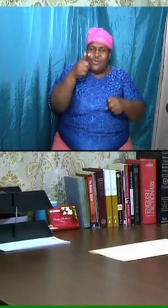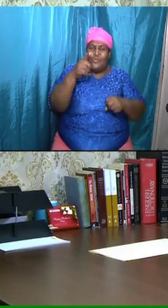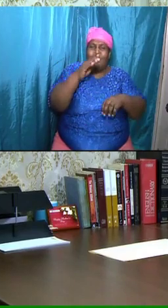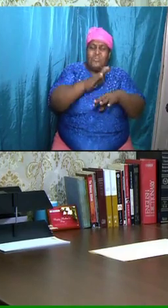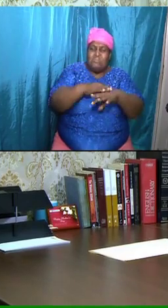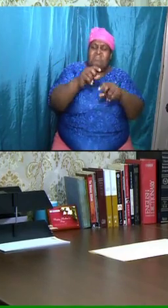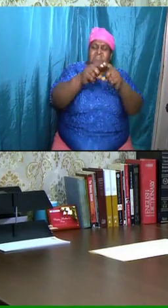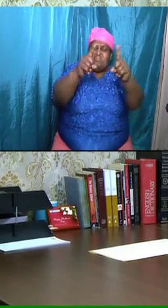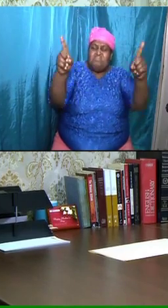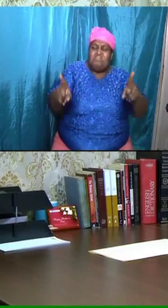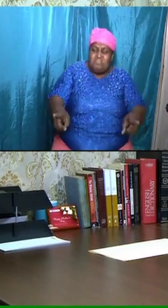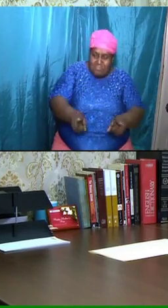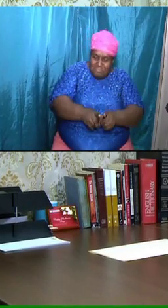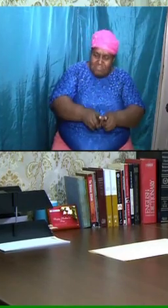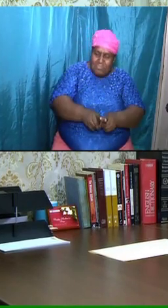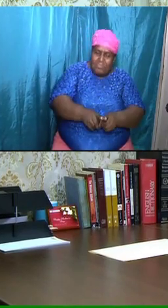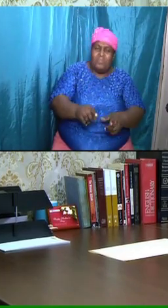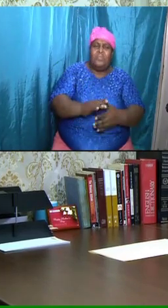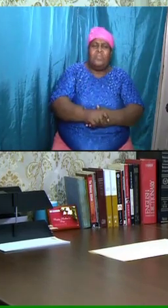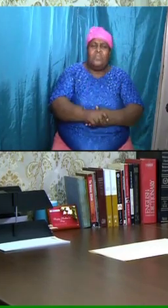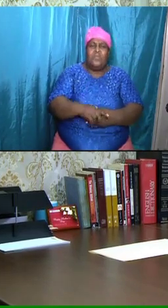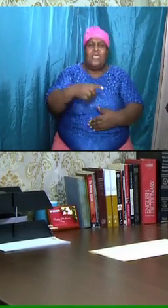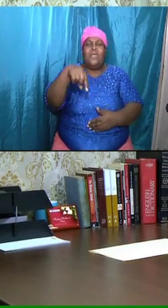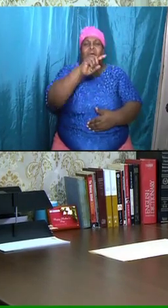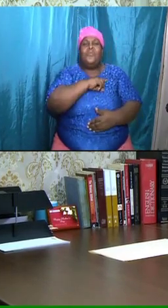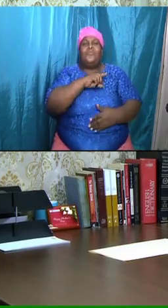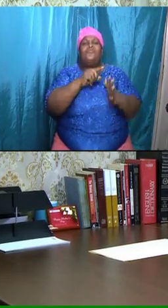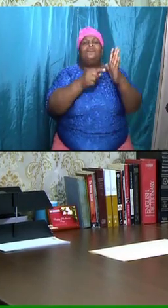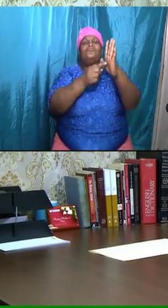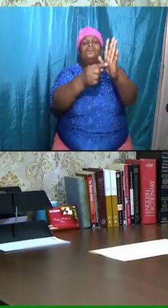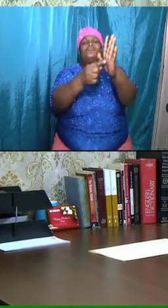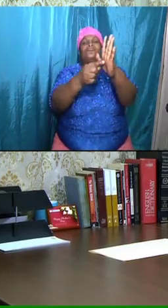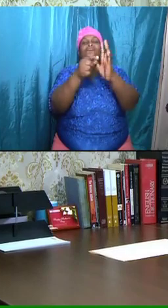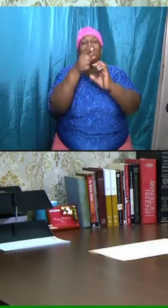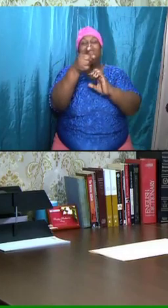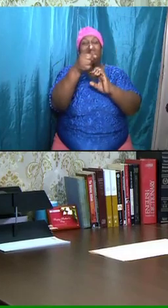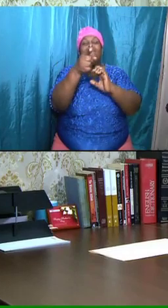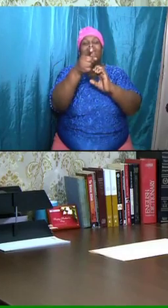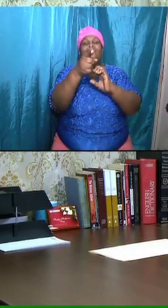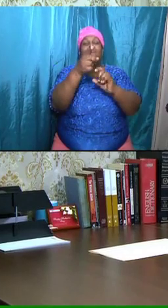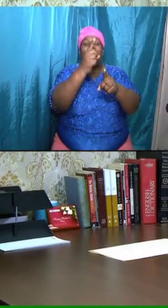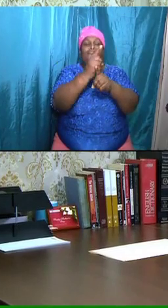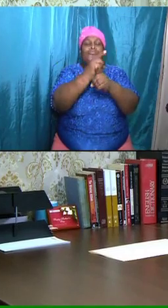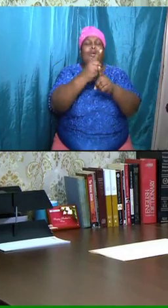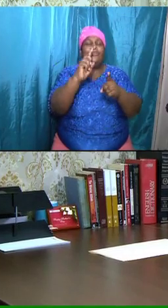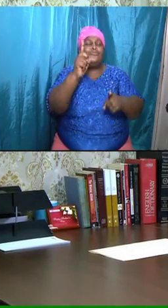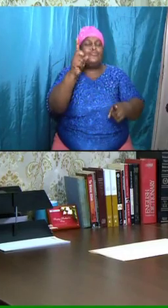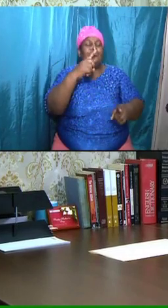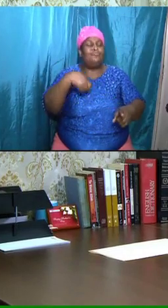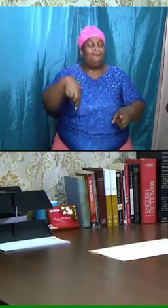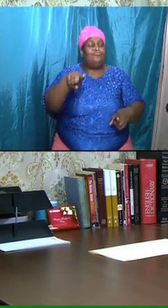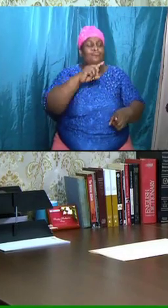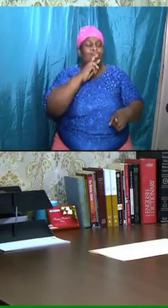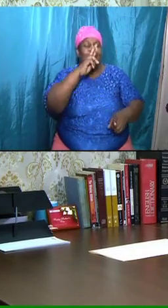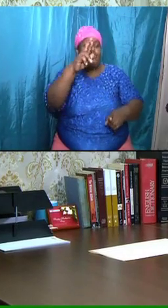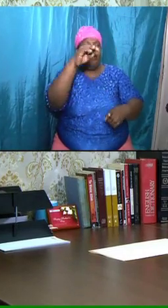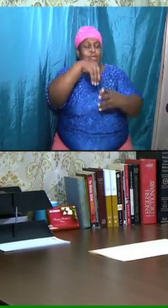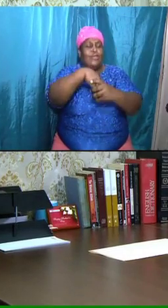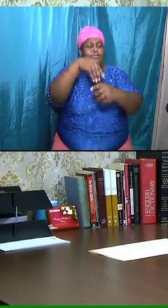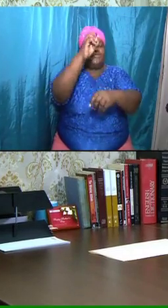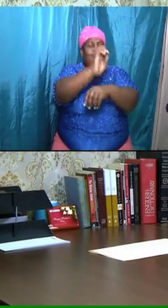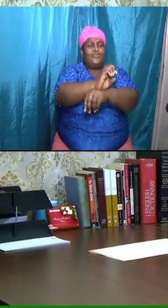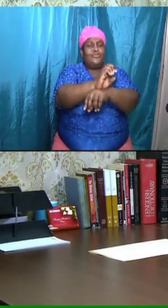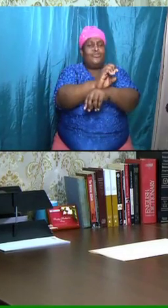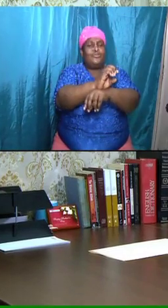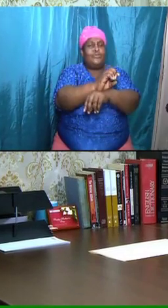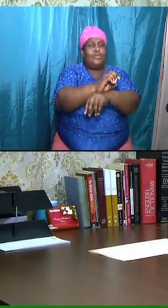the chart and we are going to show us right where we are in the church. If we look to